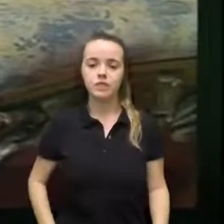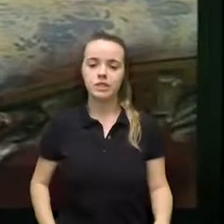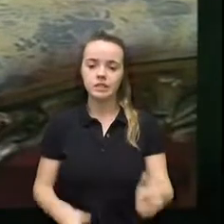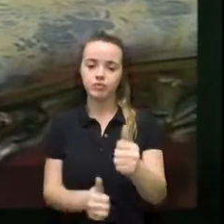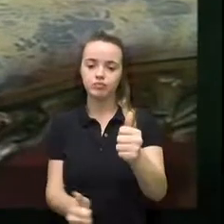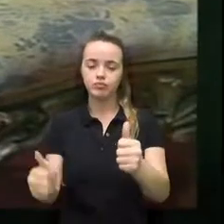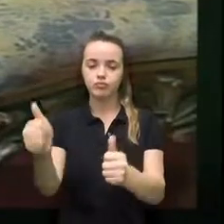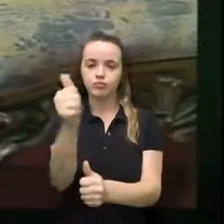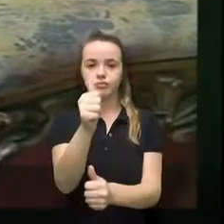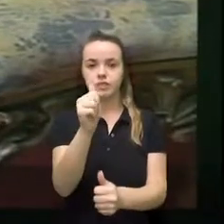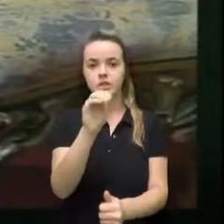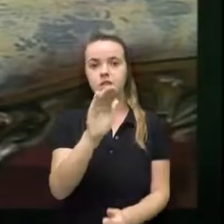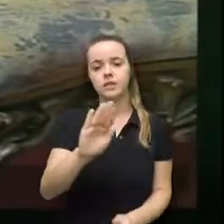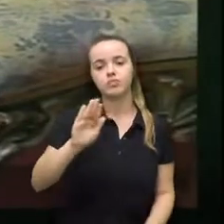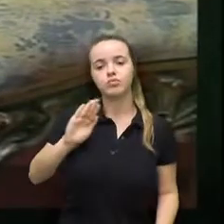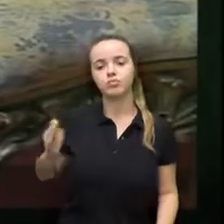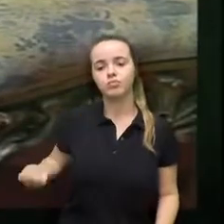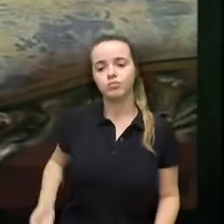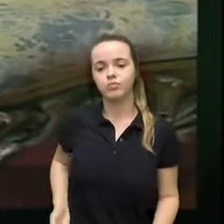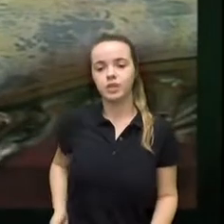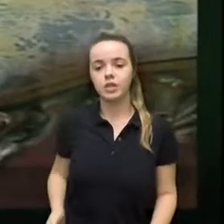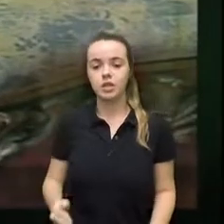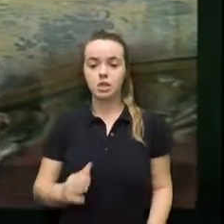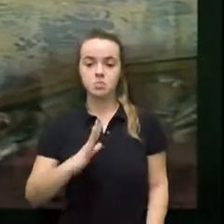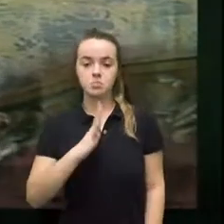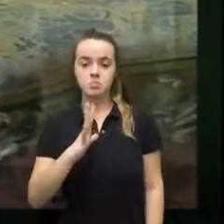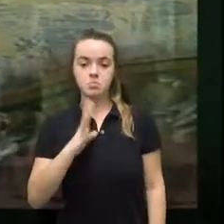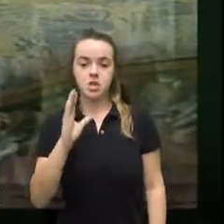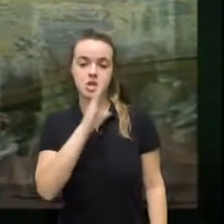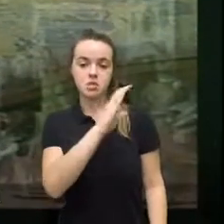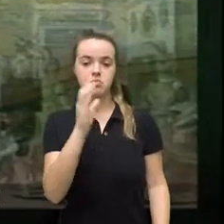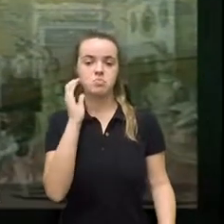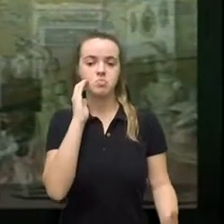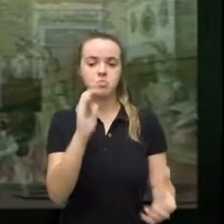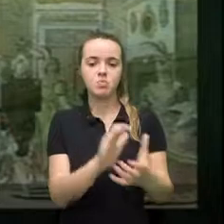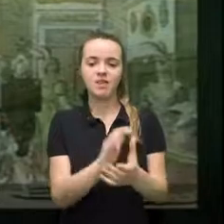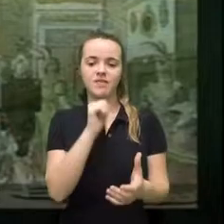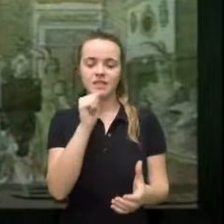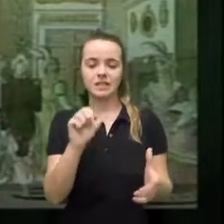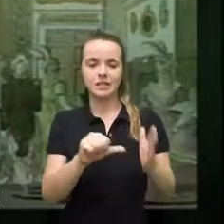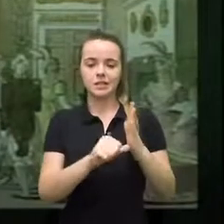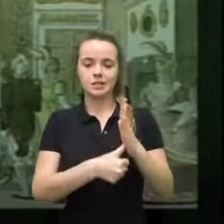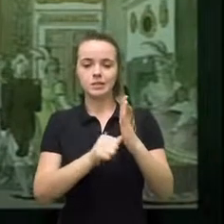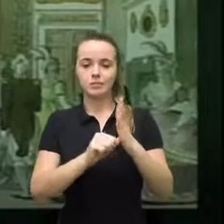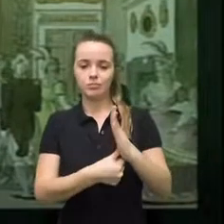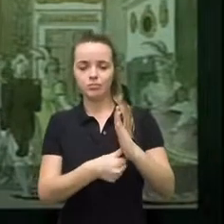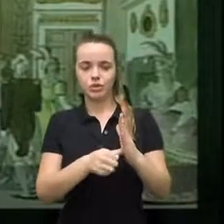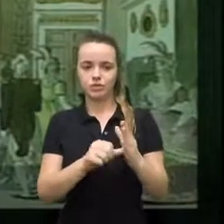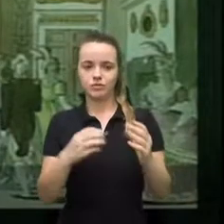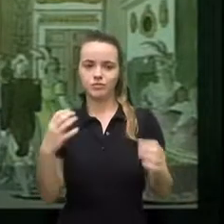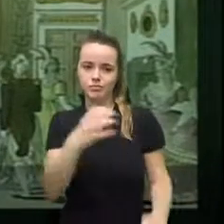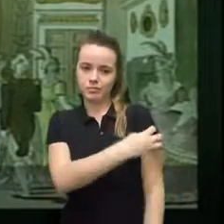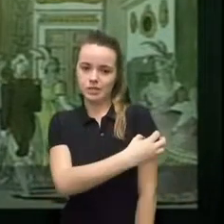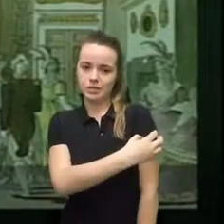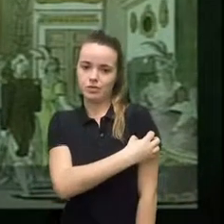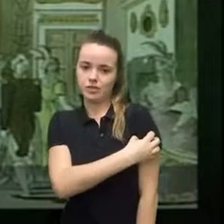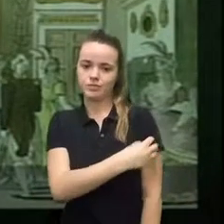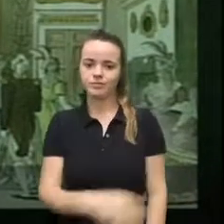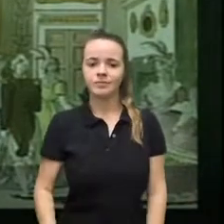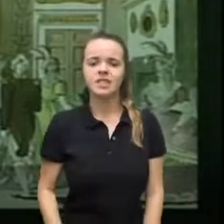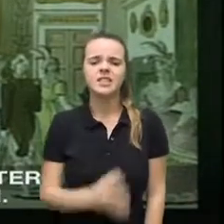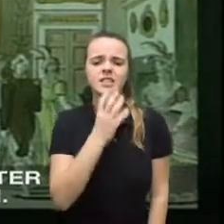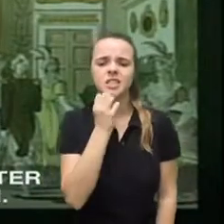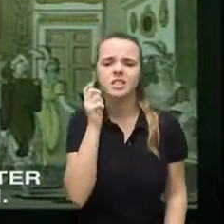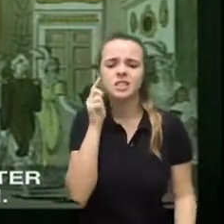world of inherited power dear sister yesterday mr. Adams and I visited the court of his britannic